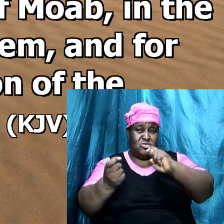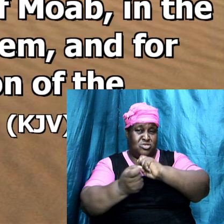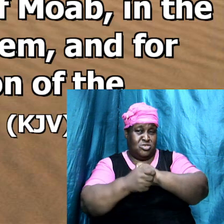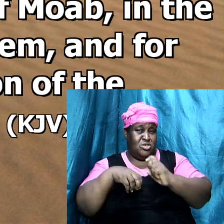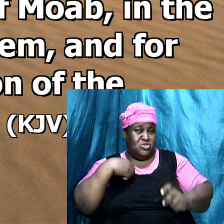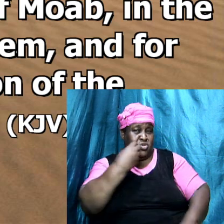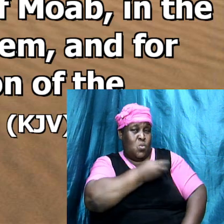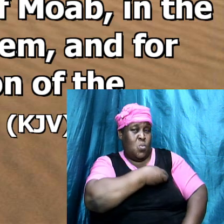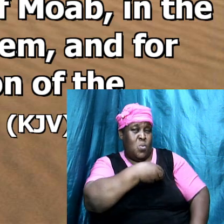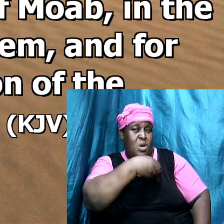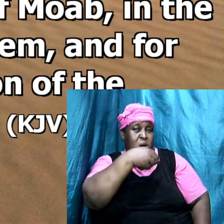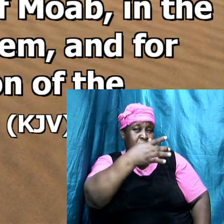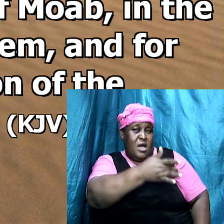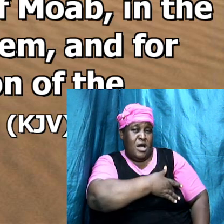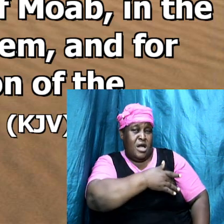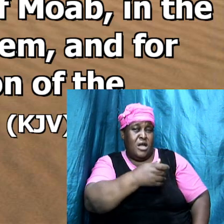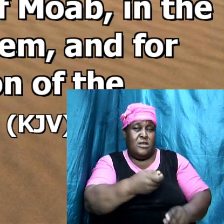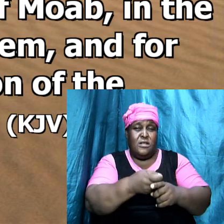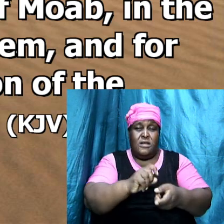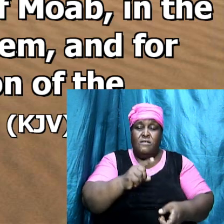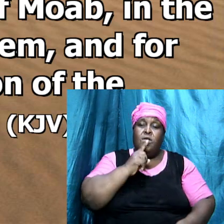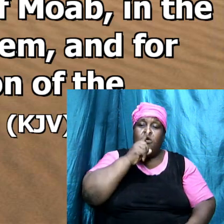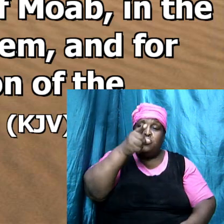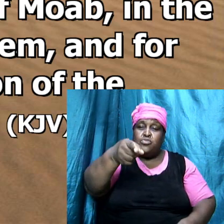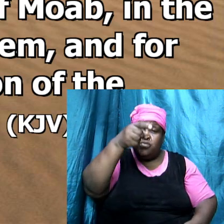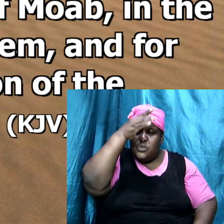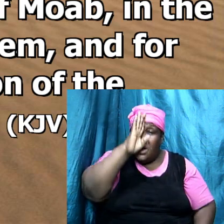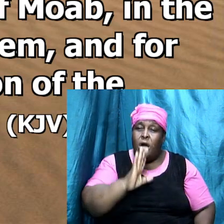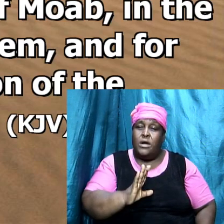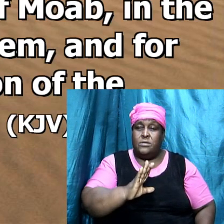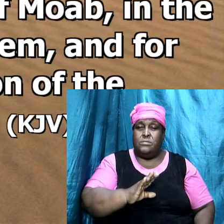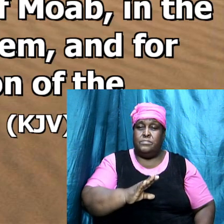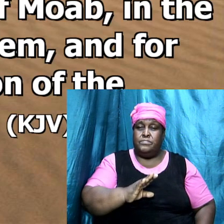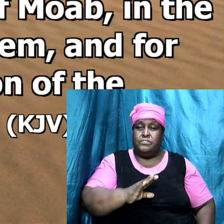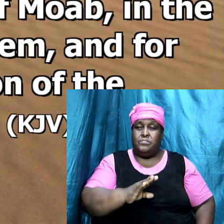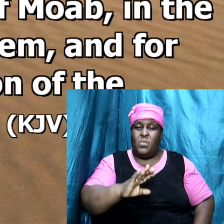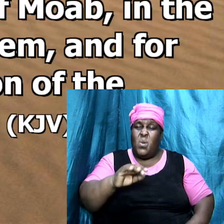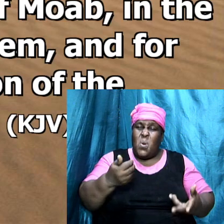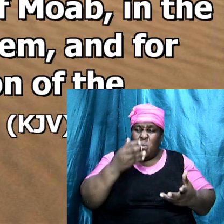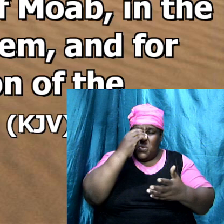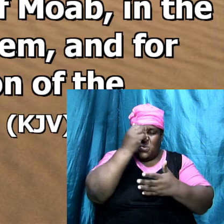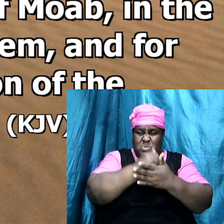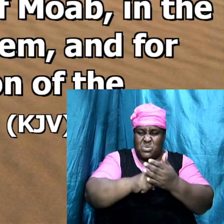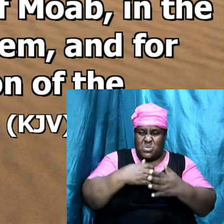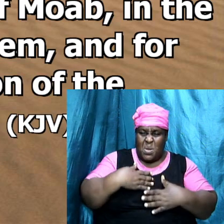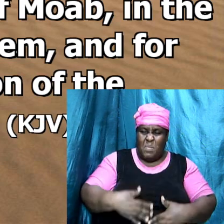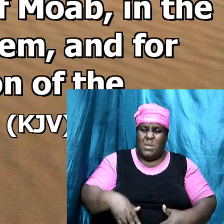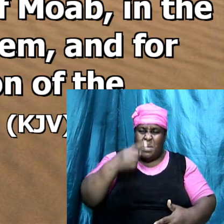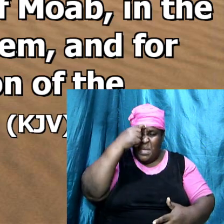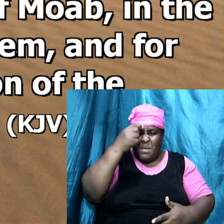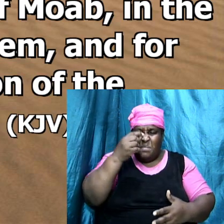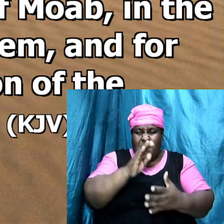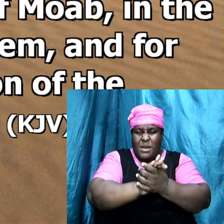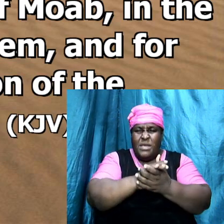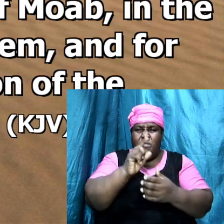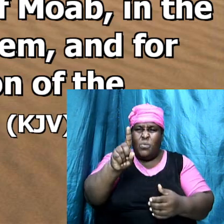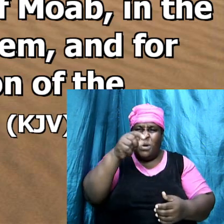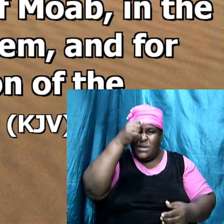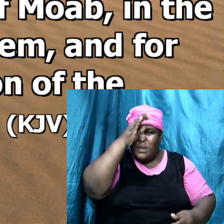away from God. How is it that somebody, amen, that believes in one God,